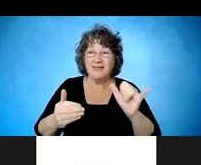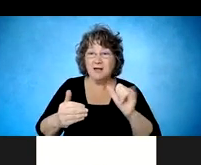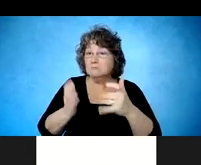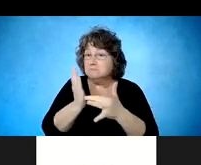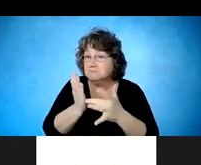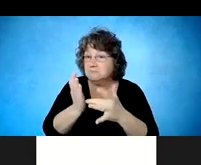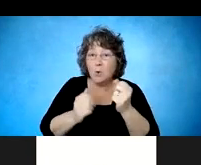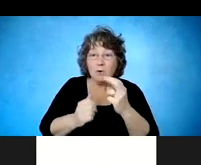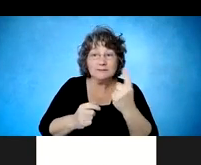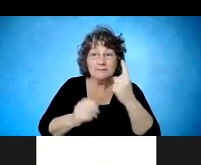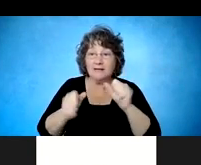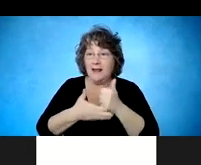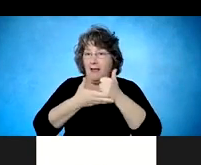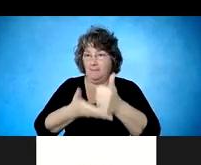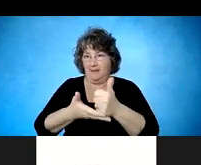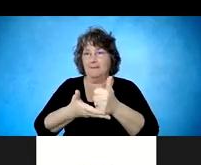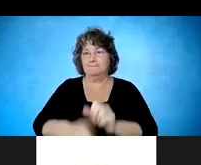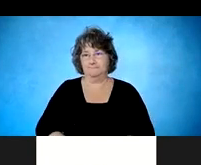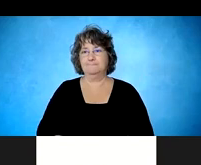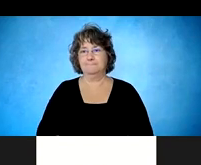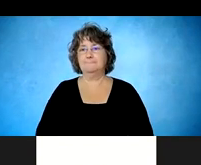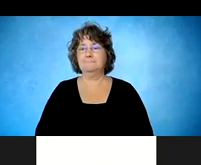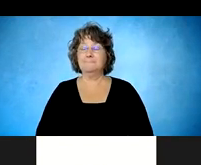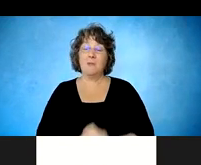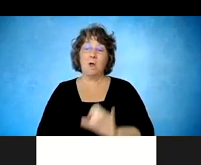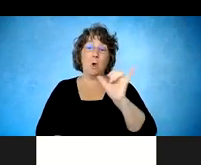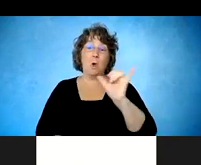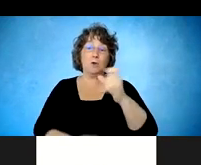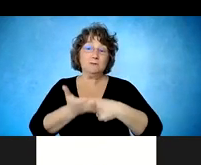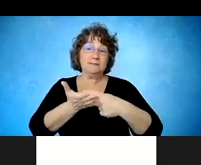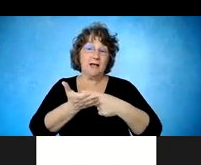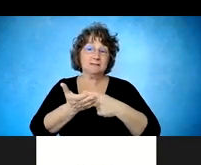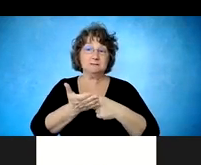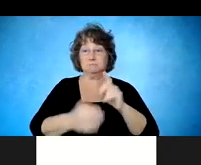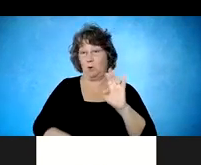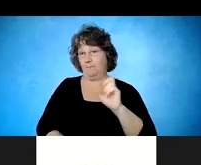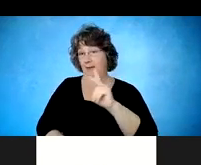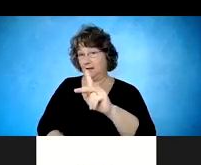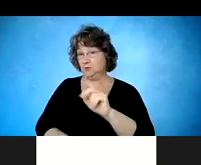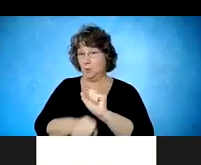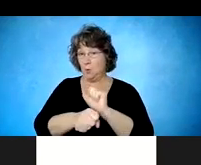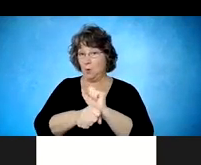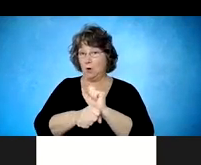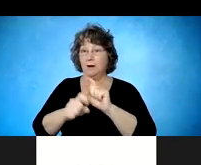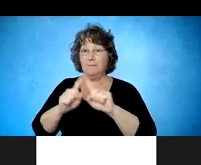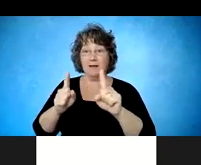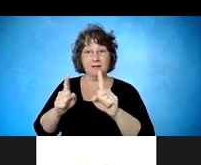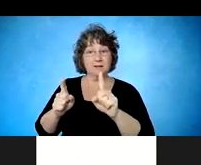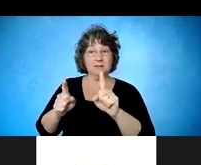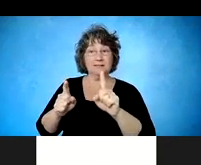And we might even start to discuss returning to work in a different position within the same employer.